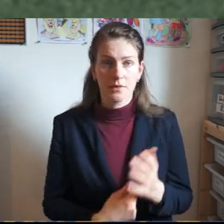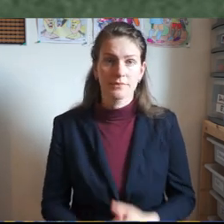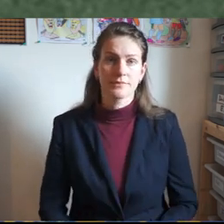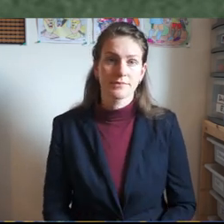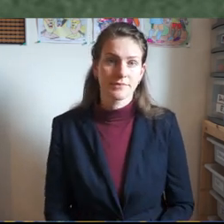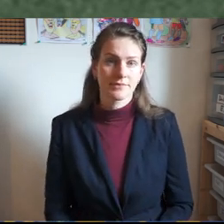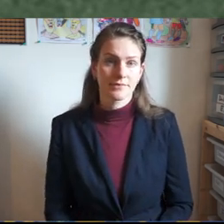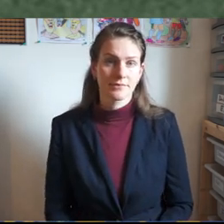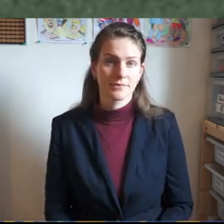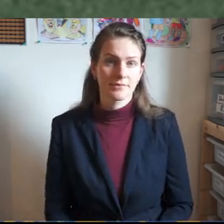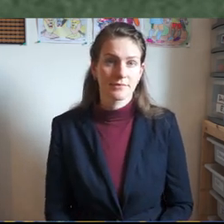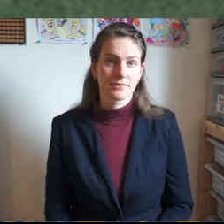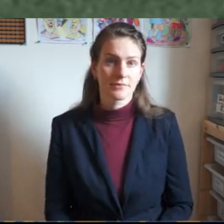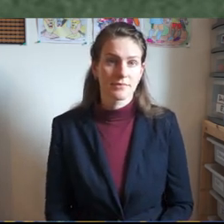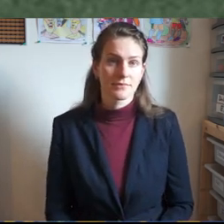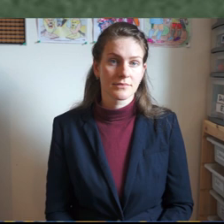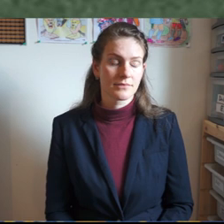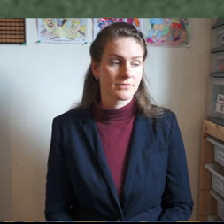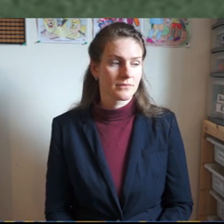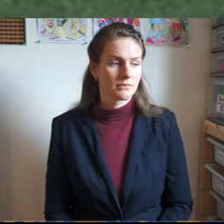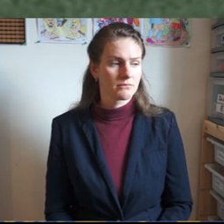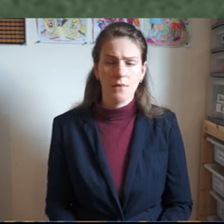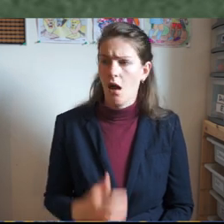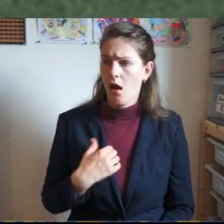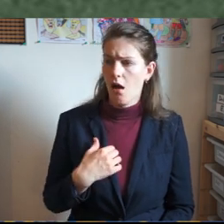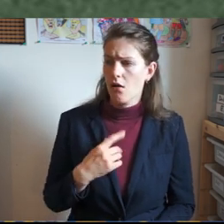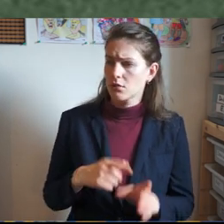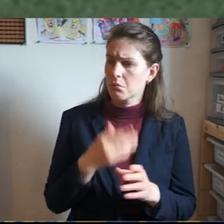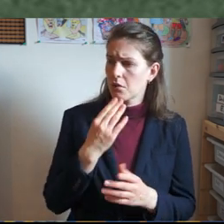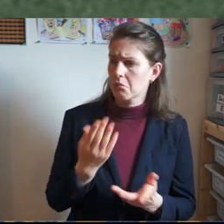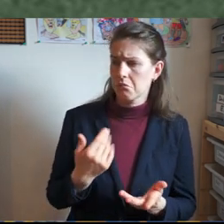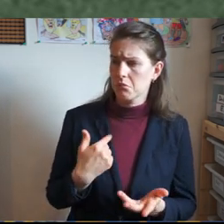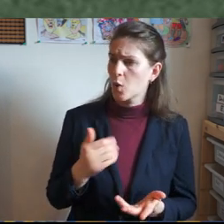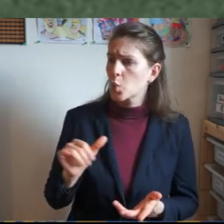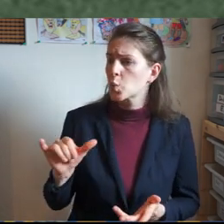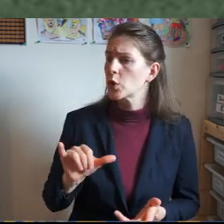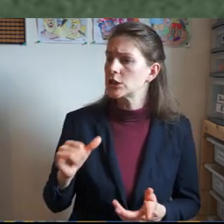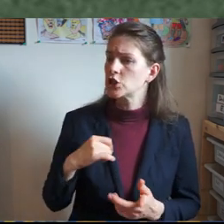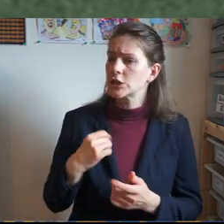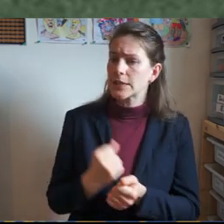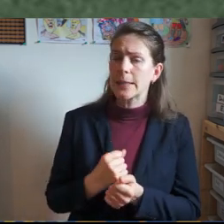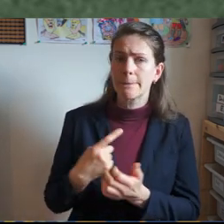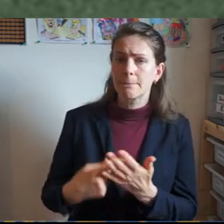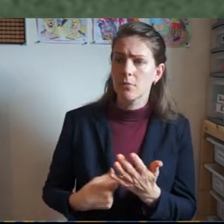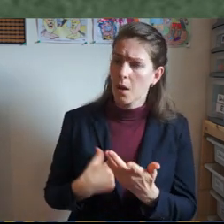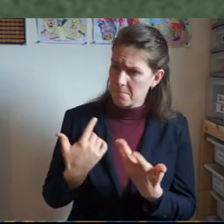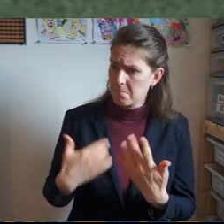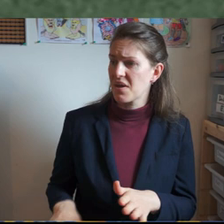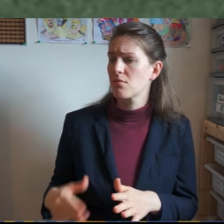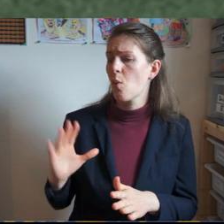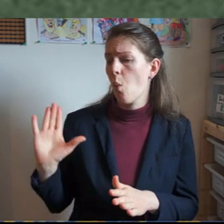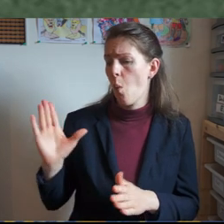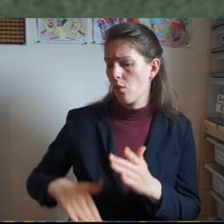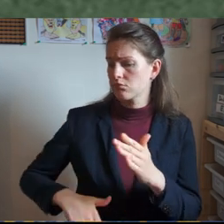which? As if he's saying well I've kept all of them but just in case which one?